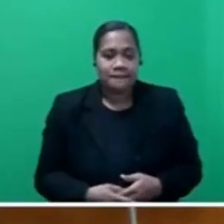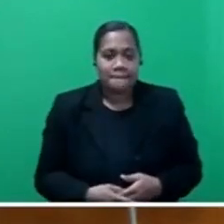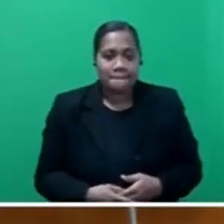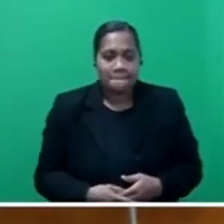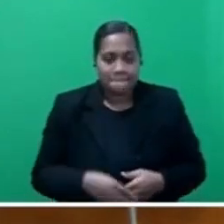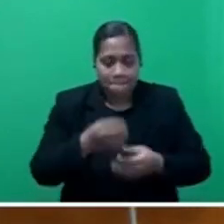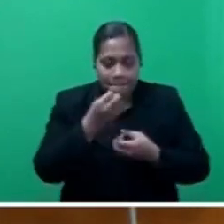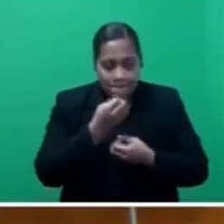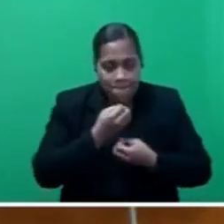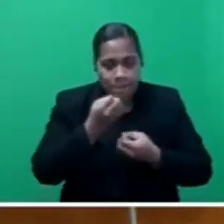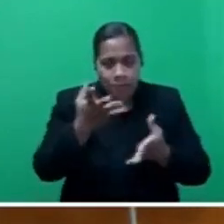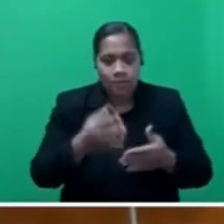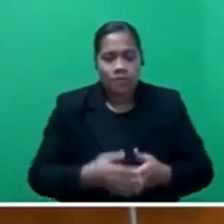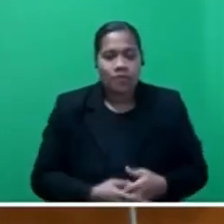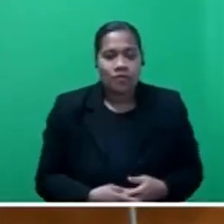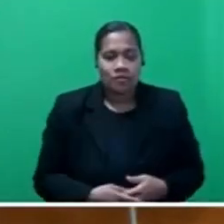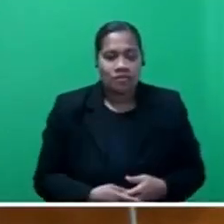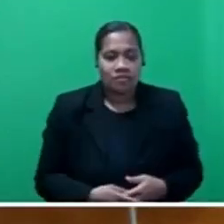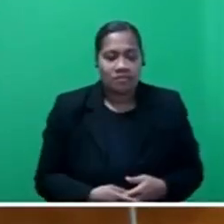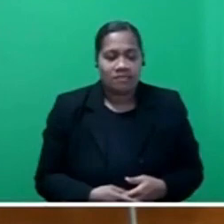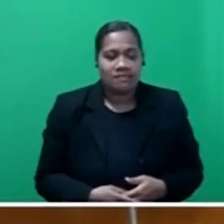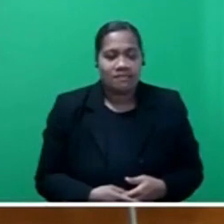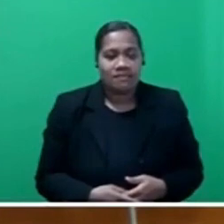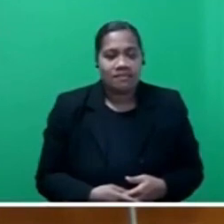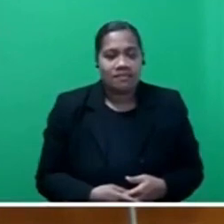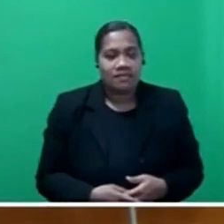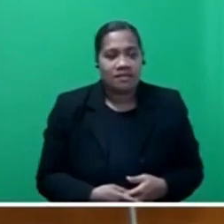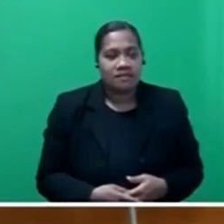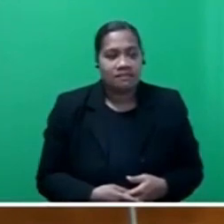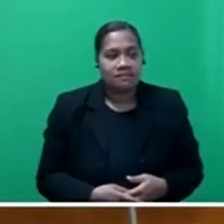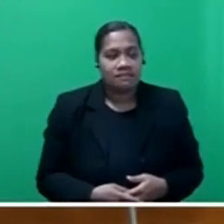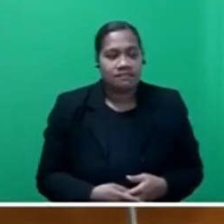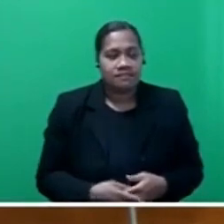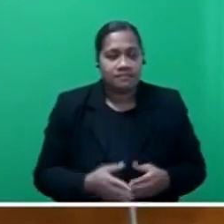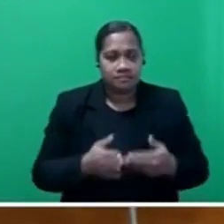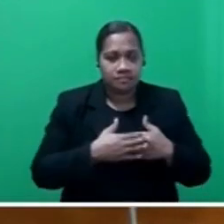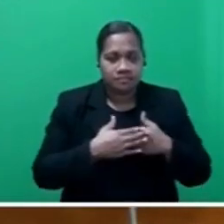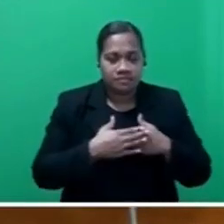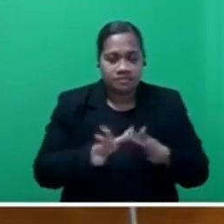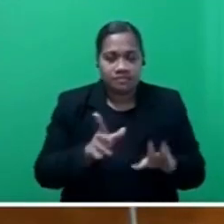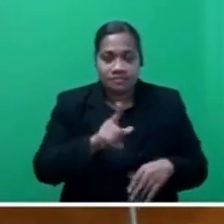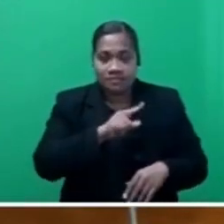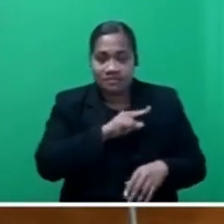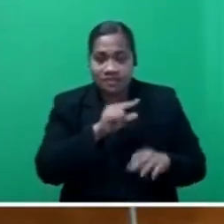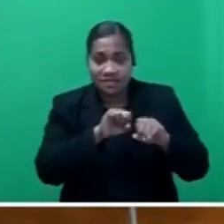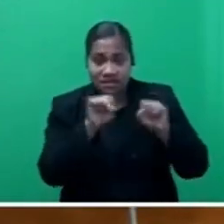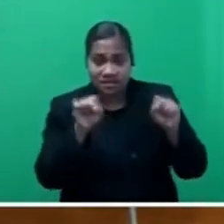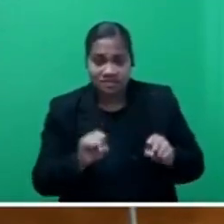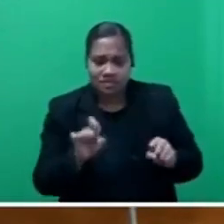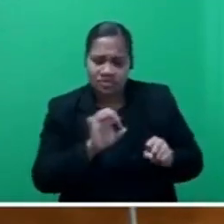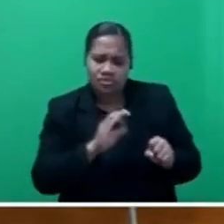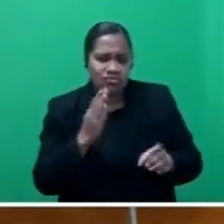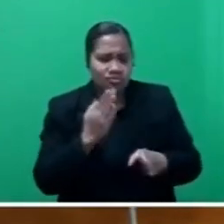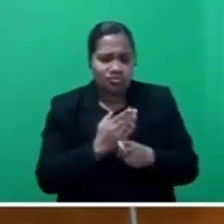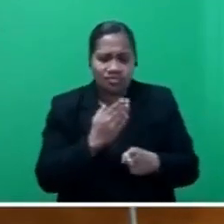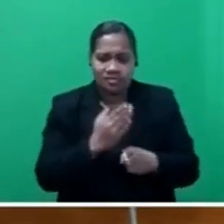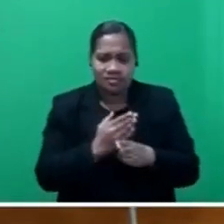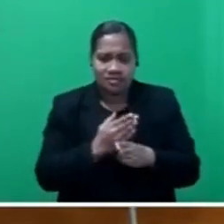that the Open Merit Recruitment System is not working or serving its stated objectives.